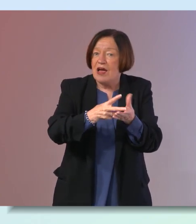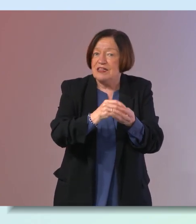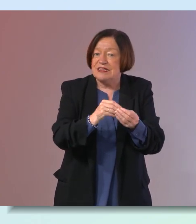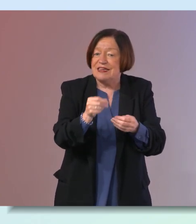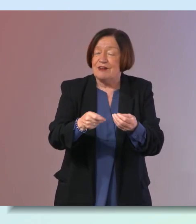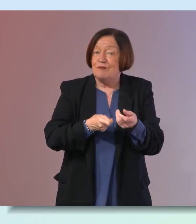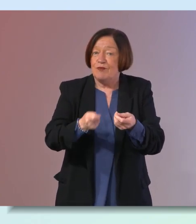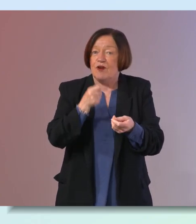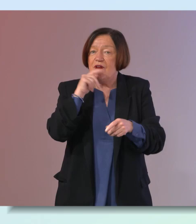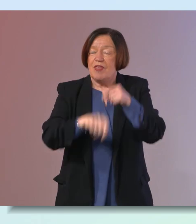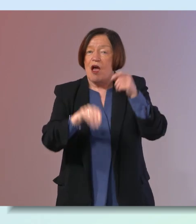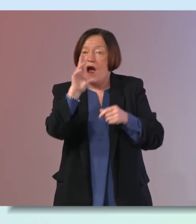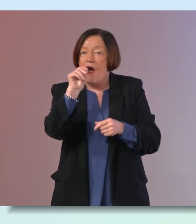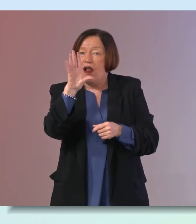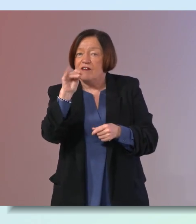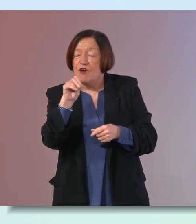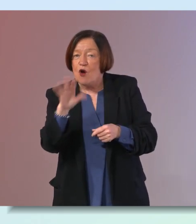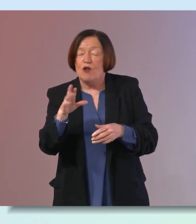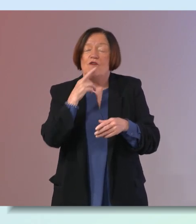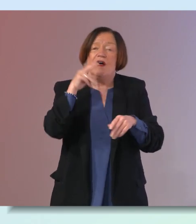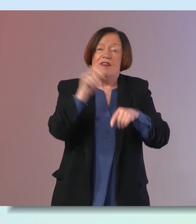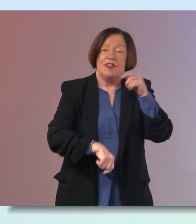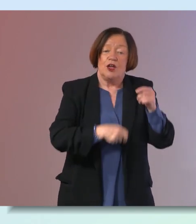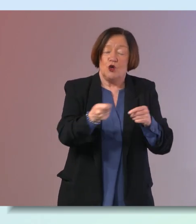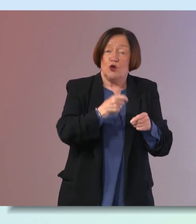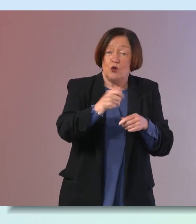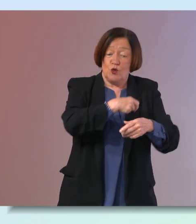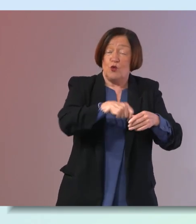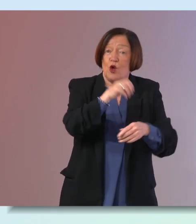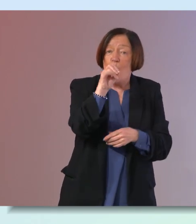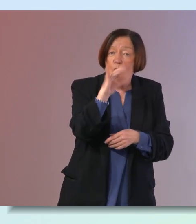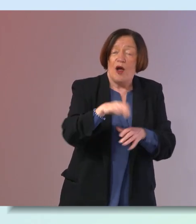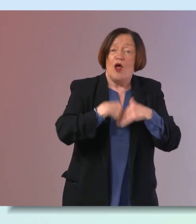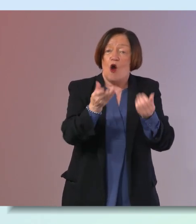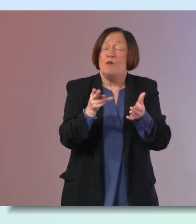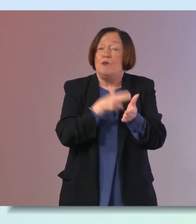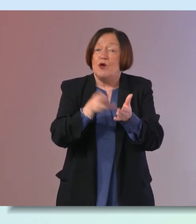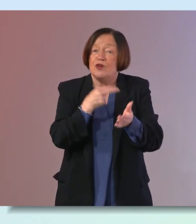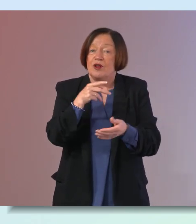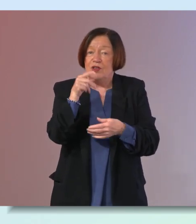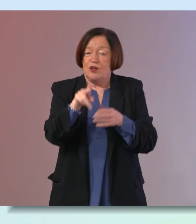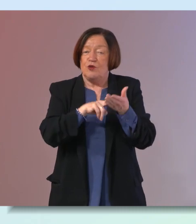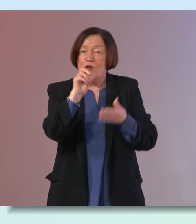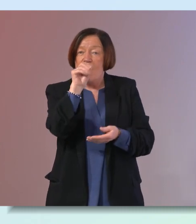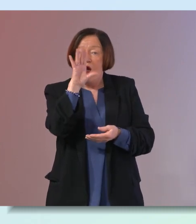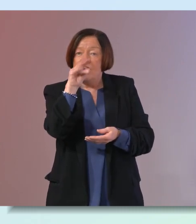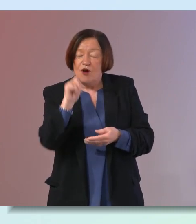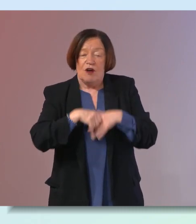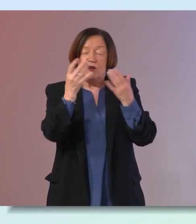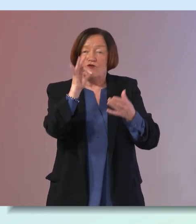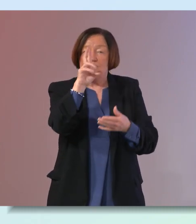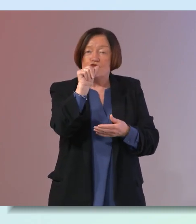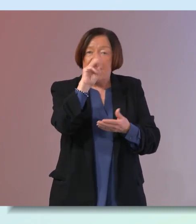instead of olive oil or or instead of coconut oil or butter could you use olive oil rapeseed oil